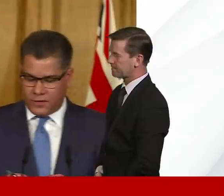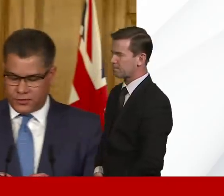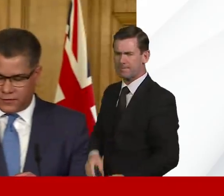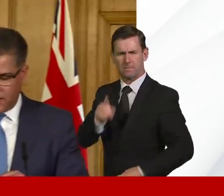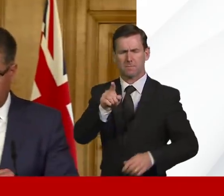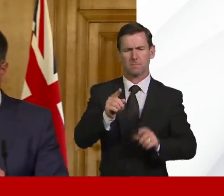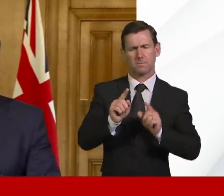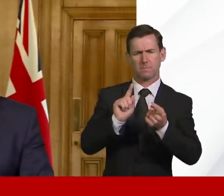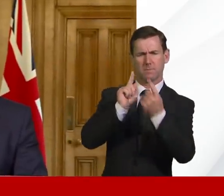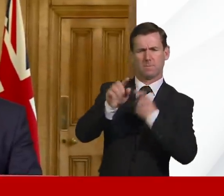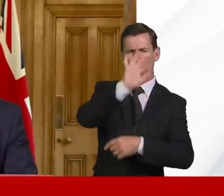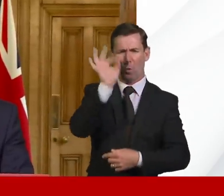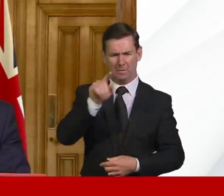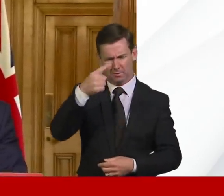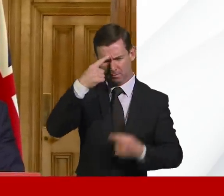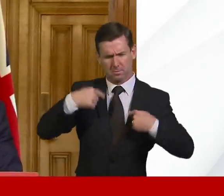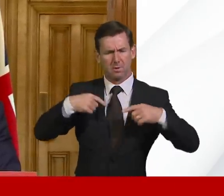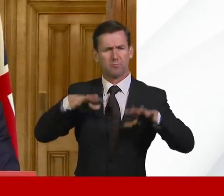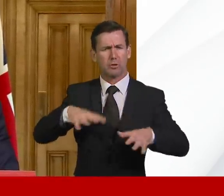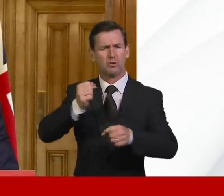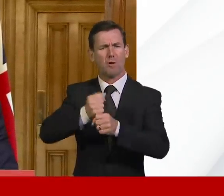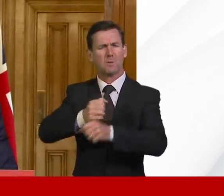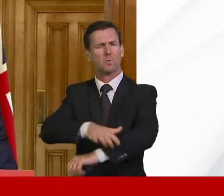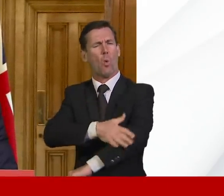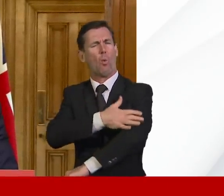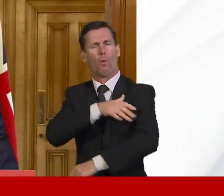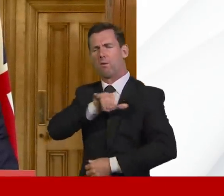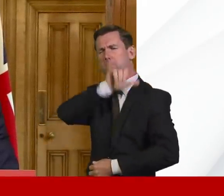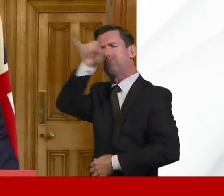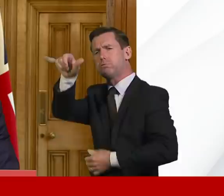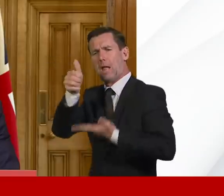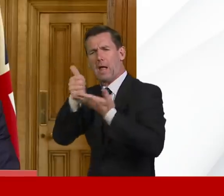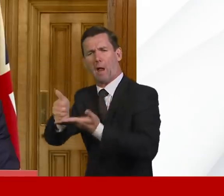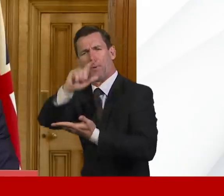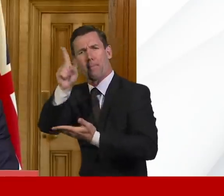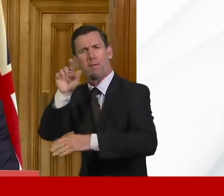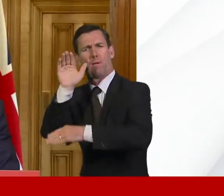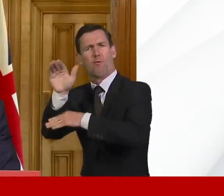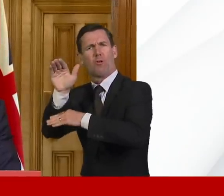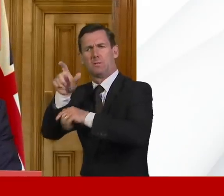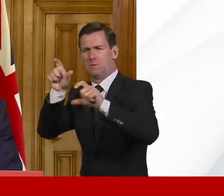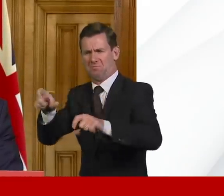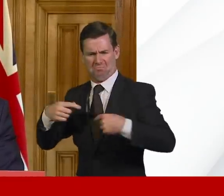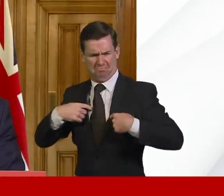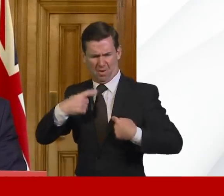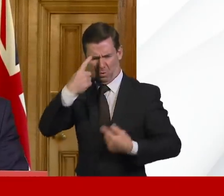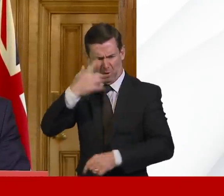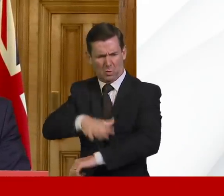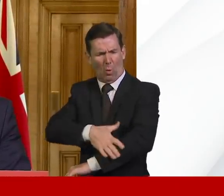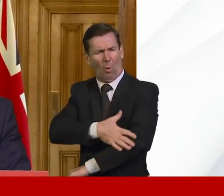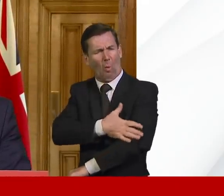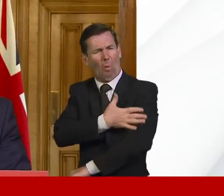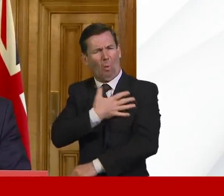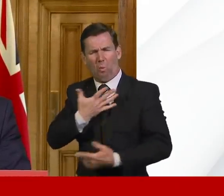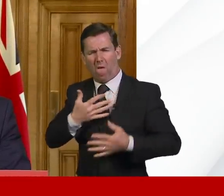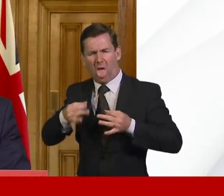slower than other countries. I don't think that is the case. Where there have been no other options for British nationals to come back to